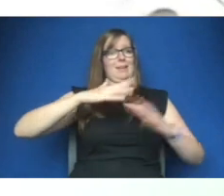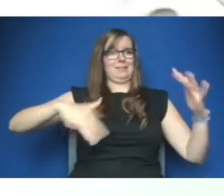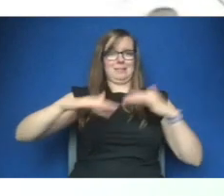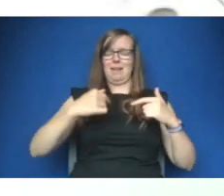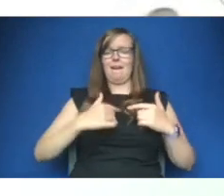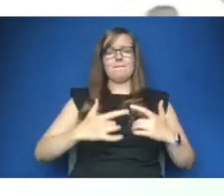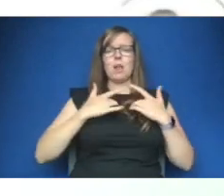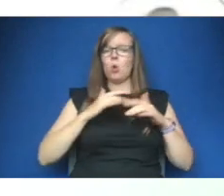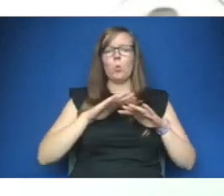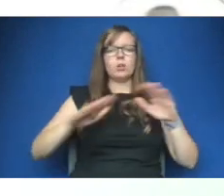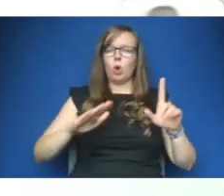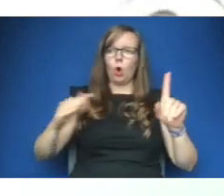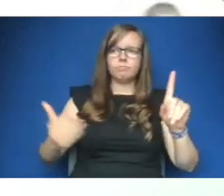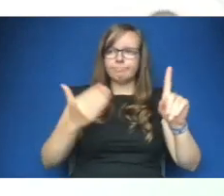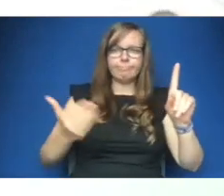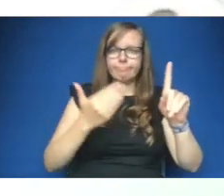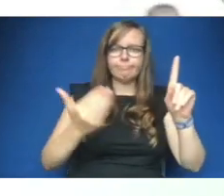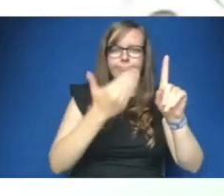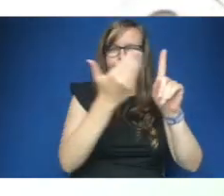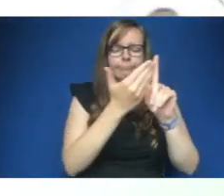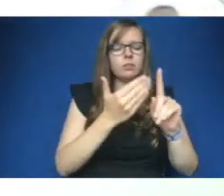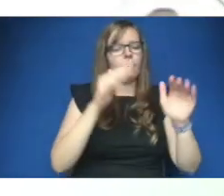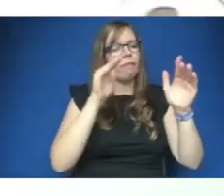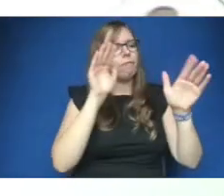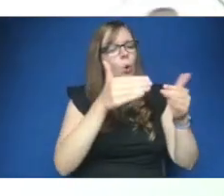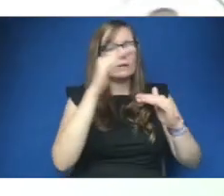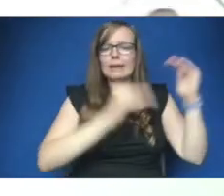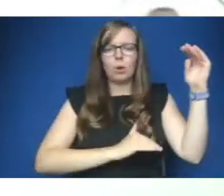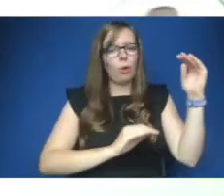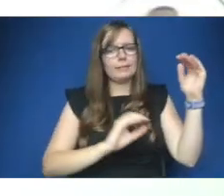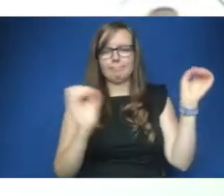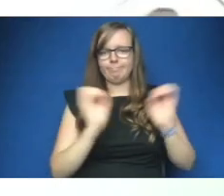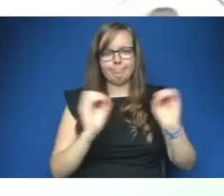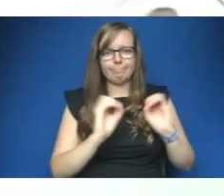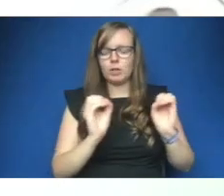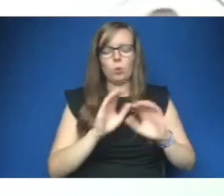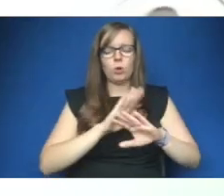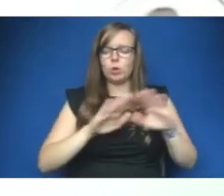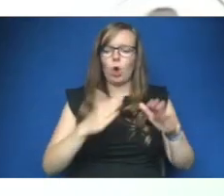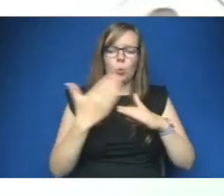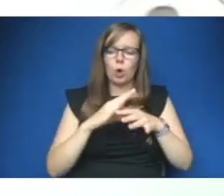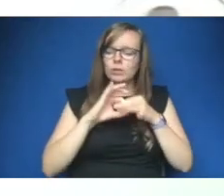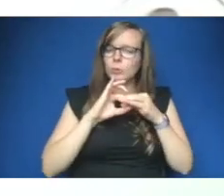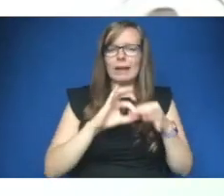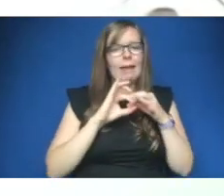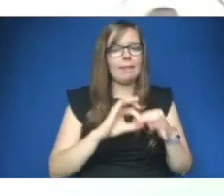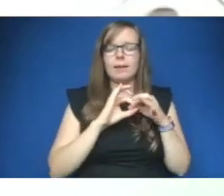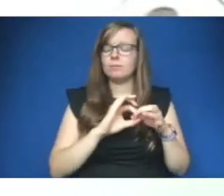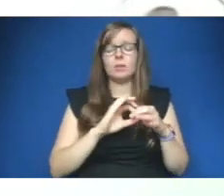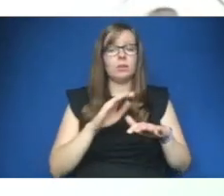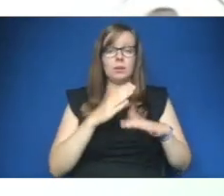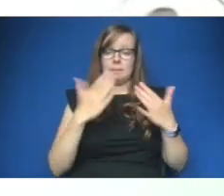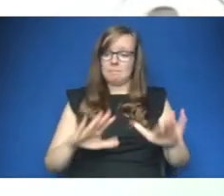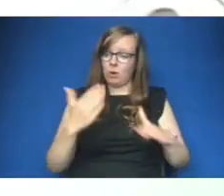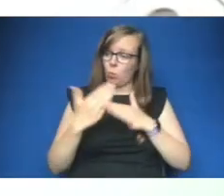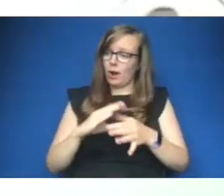said that we're not moving towards looking at inequalities and we're not moving forward together we have not been in it together and there